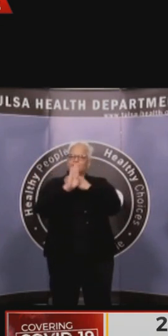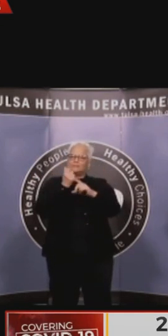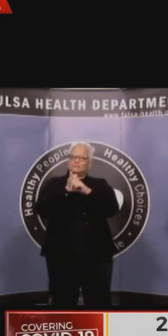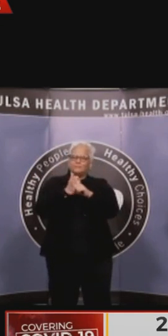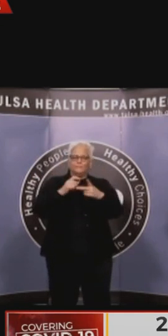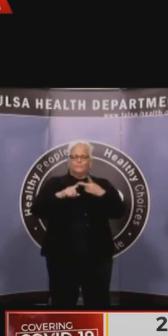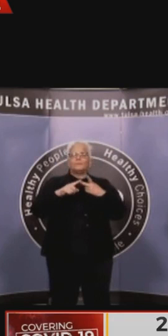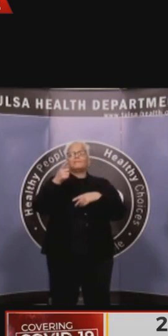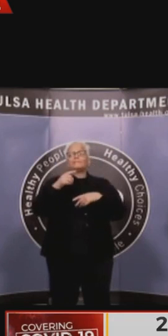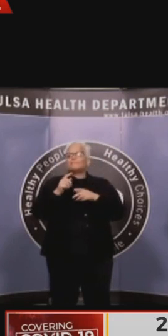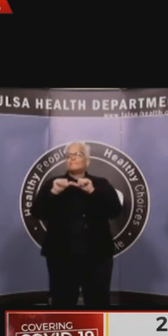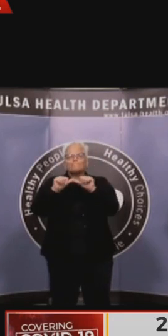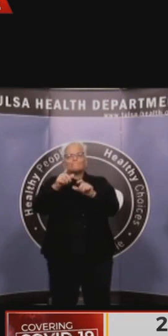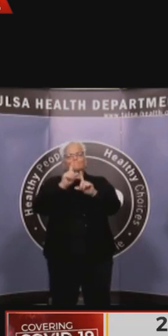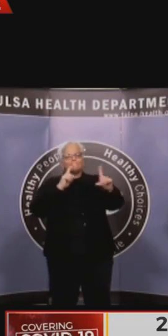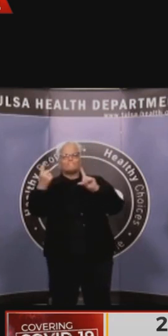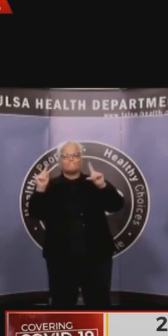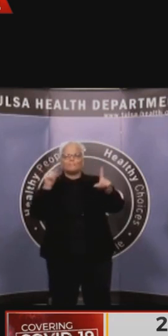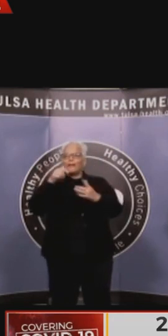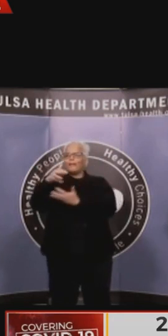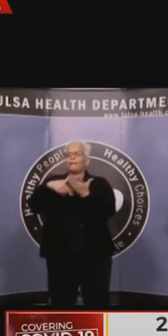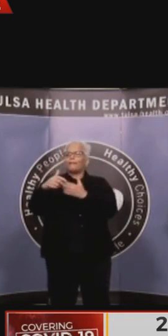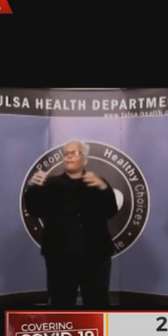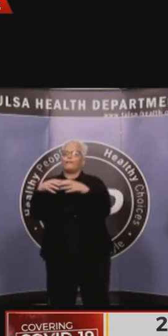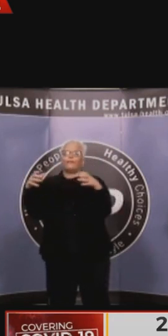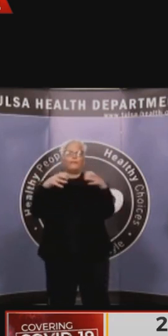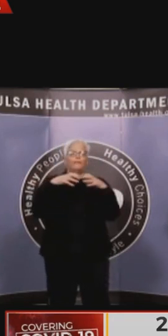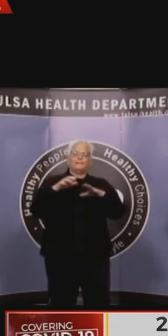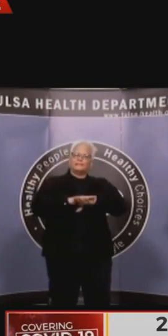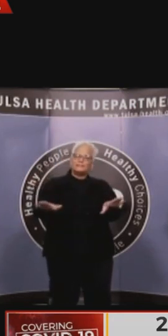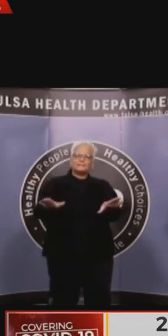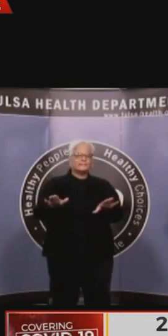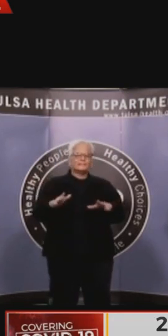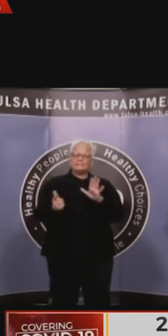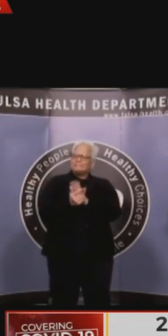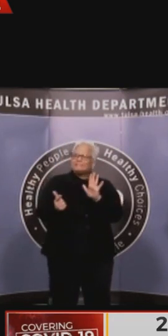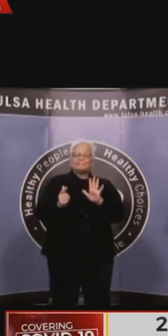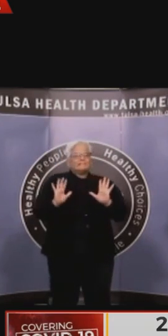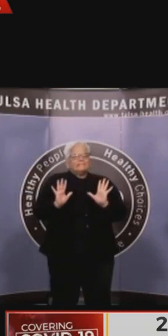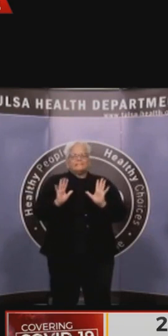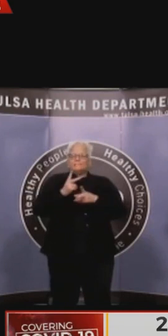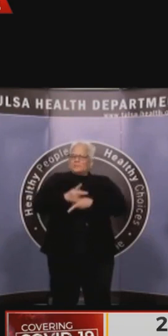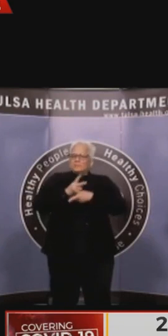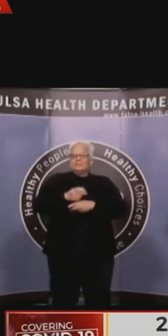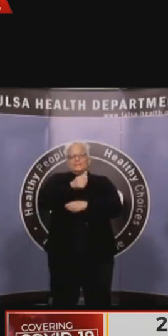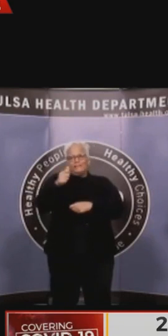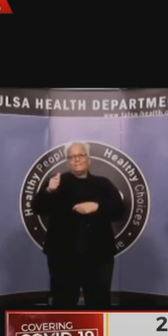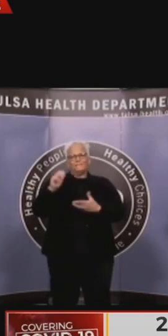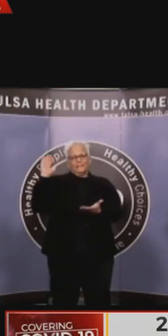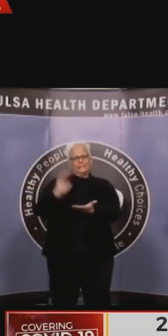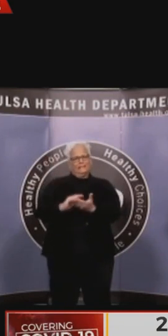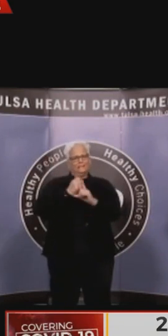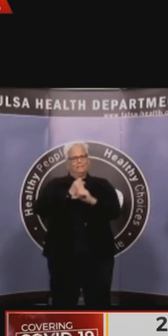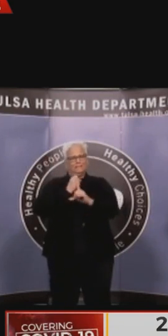to call or use video chat to stay in touch. Tulsa County residents are better off staying at home, and we're hoping each other,